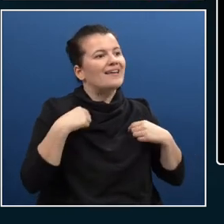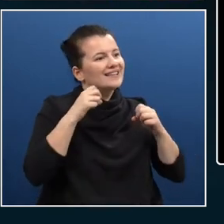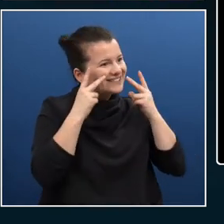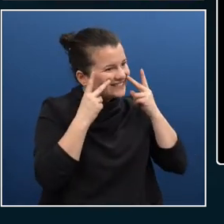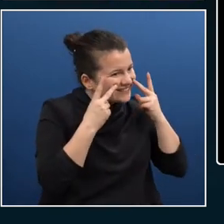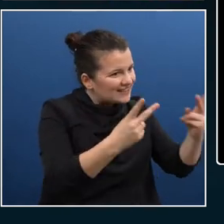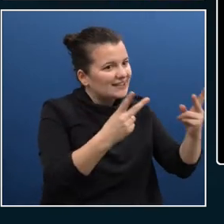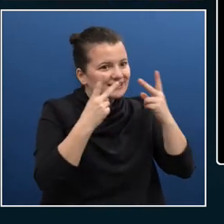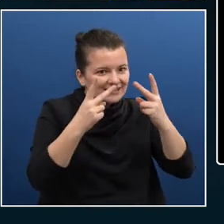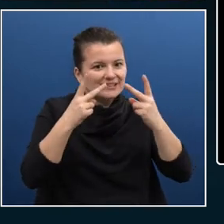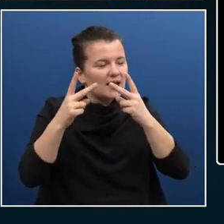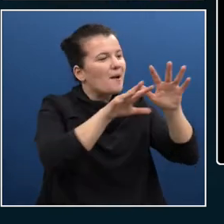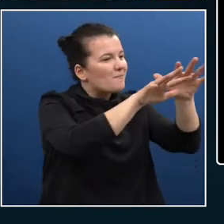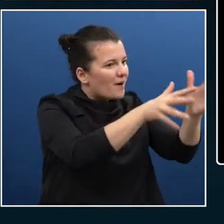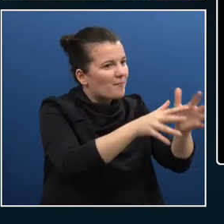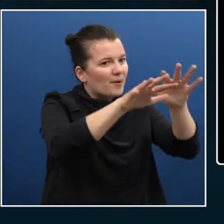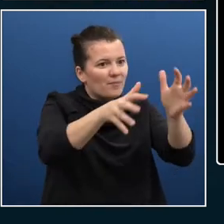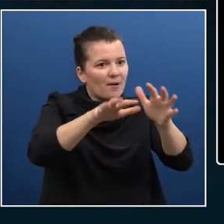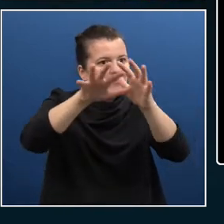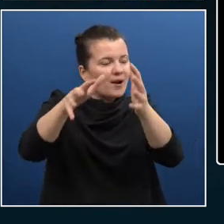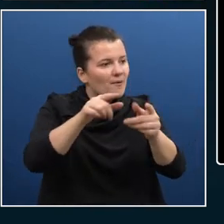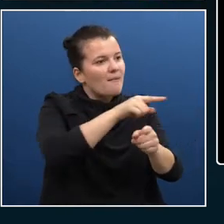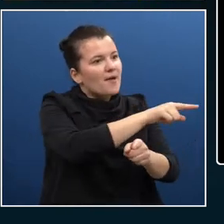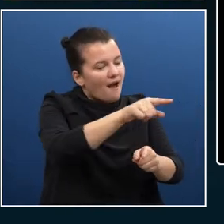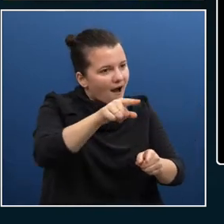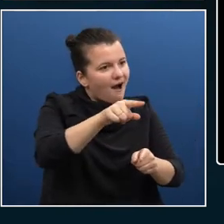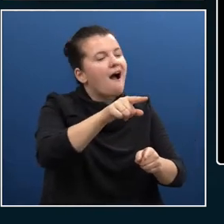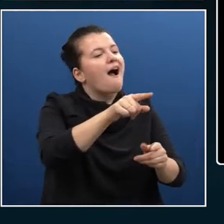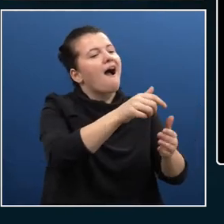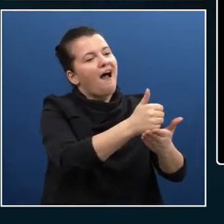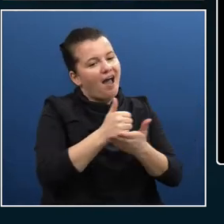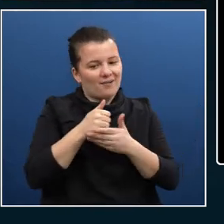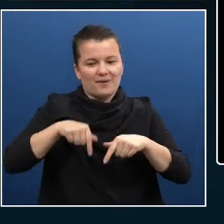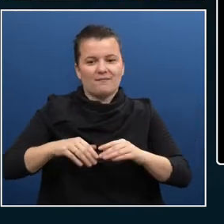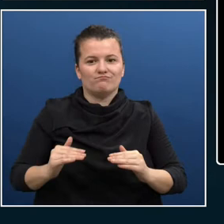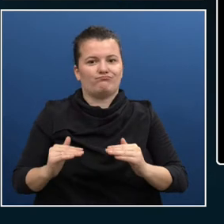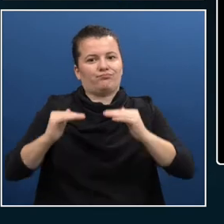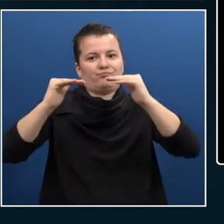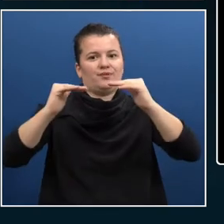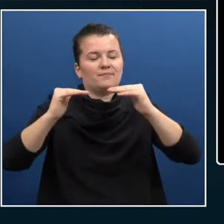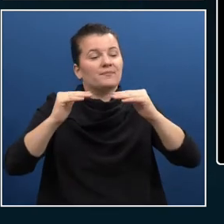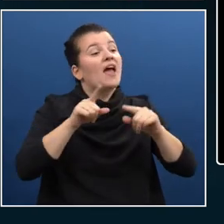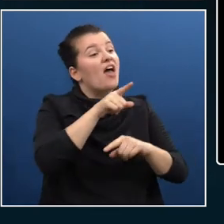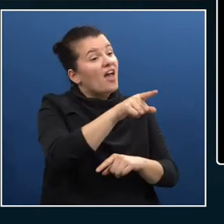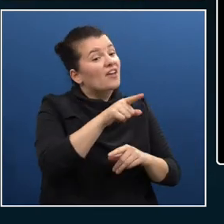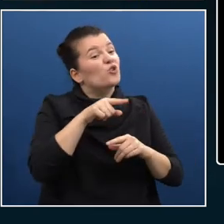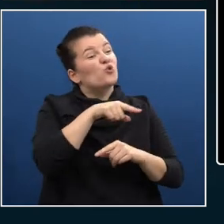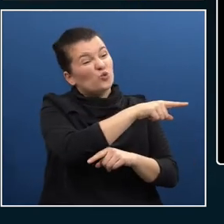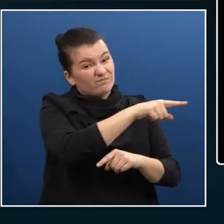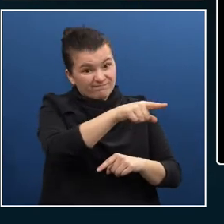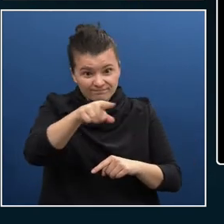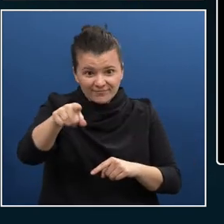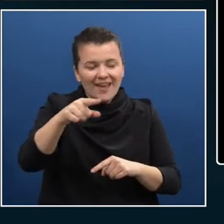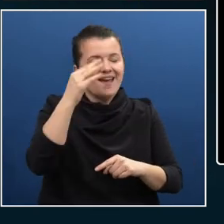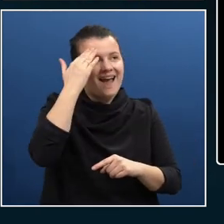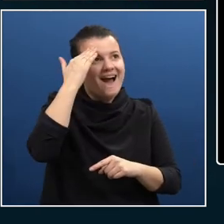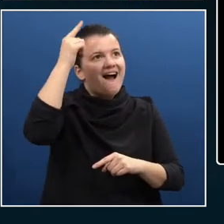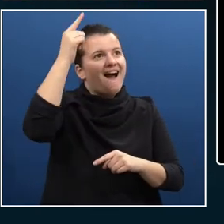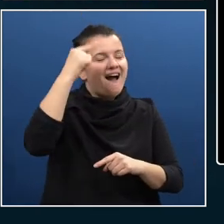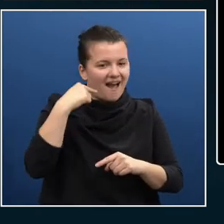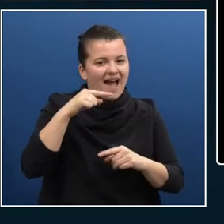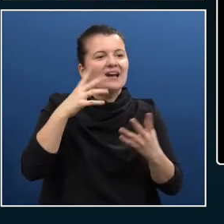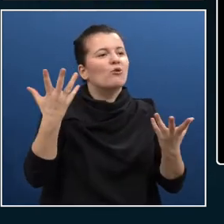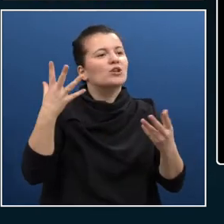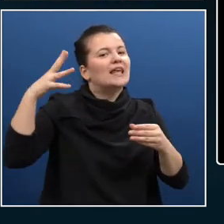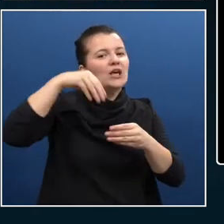And you start to look at inclusive design. Now inclusive design is recognize exclusion. Understand that you're excluding Ron. Then once you do